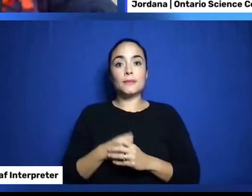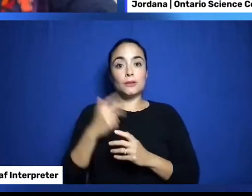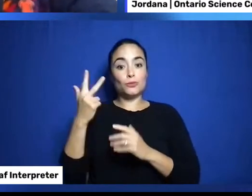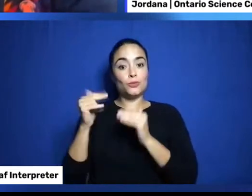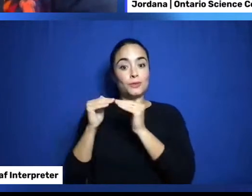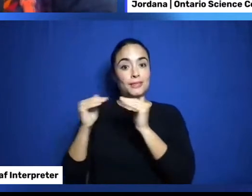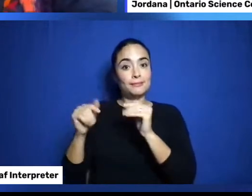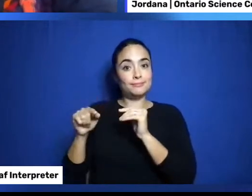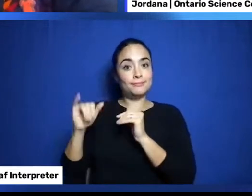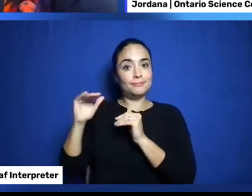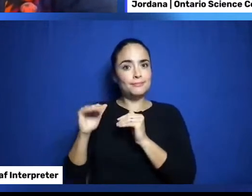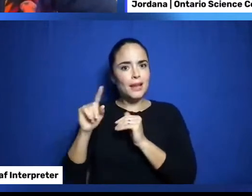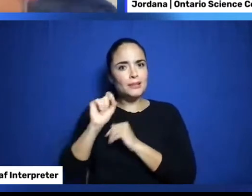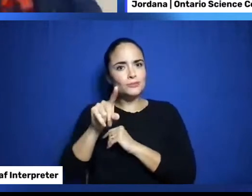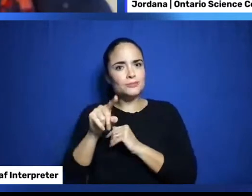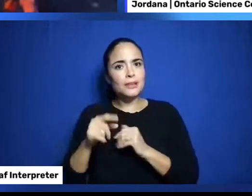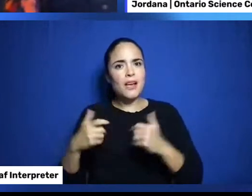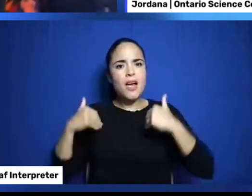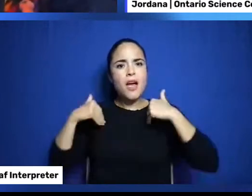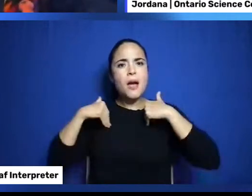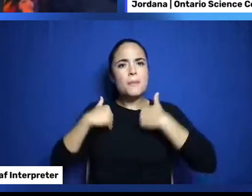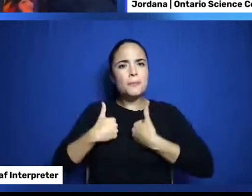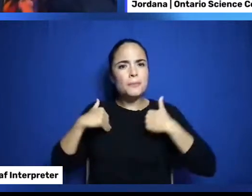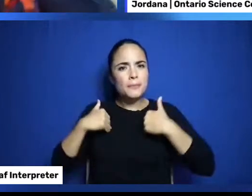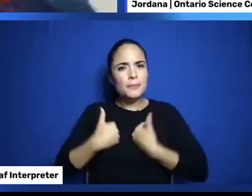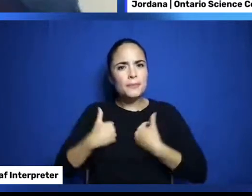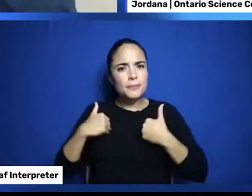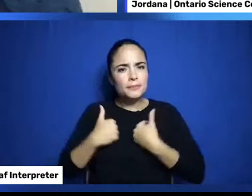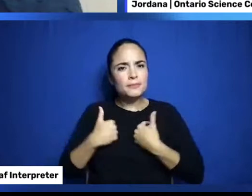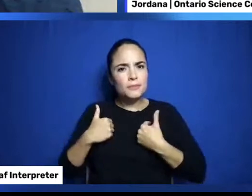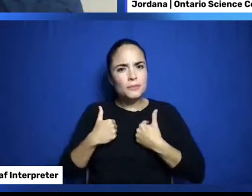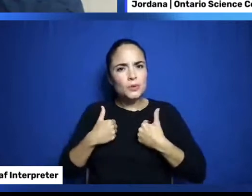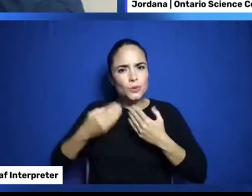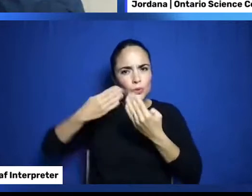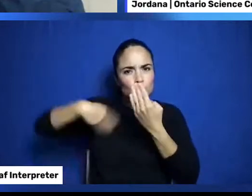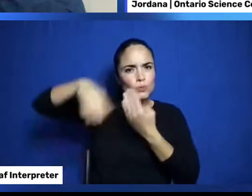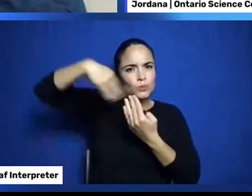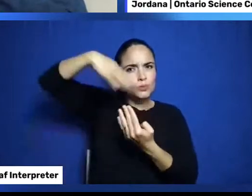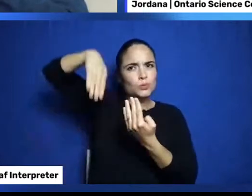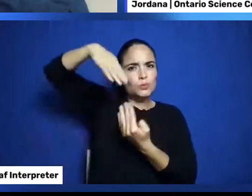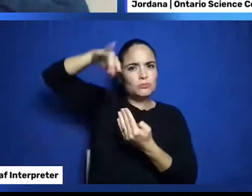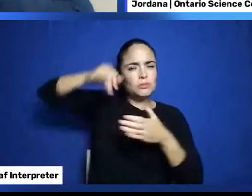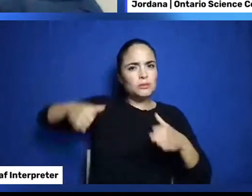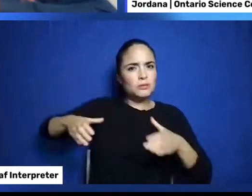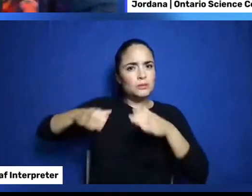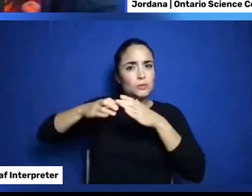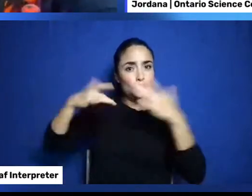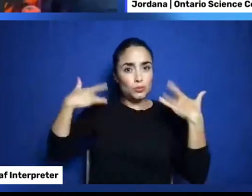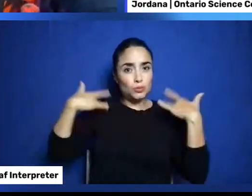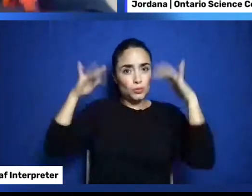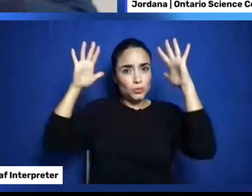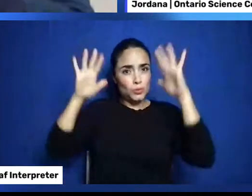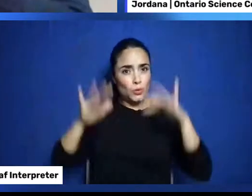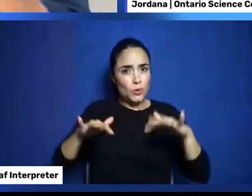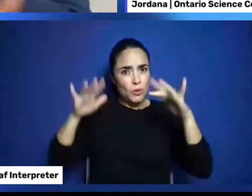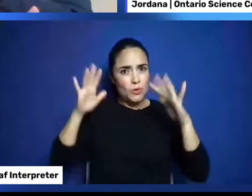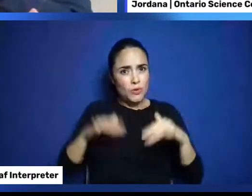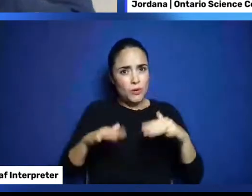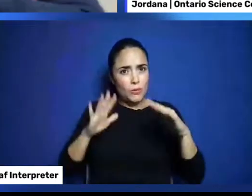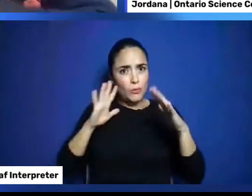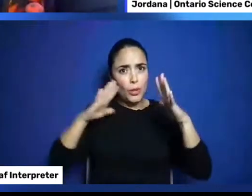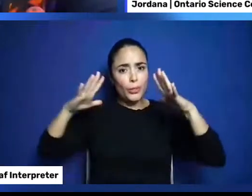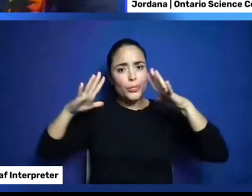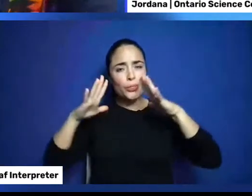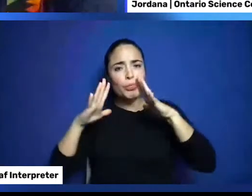Great question. So. Because. It's angled. The snow would. Mostly brush off. Like fall.